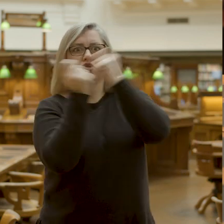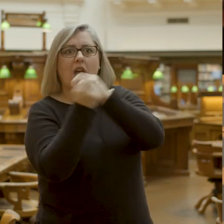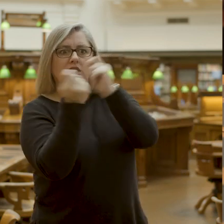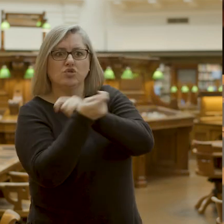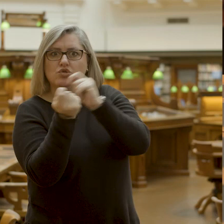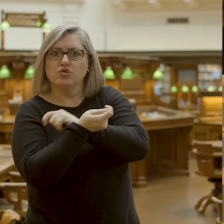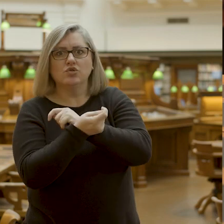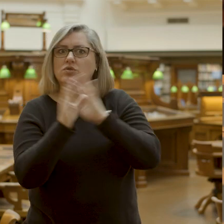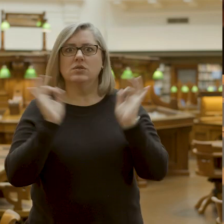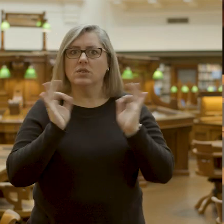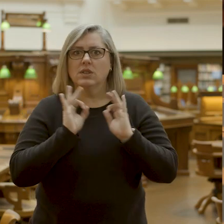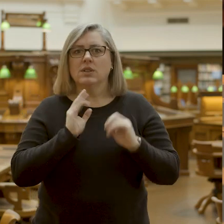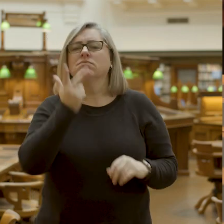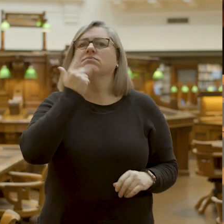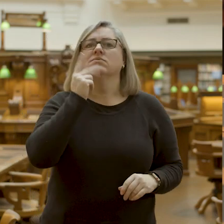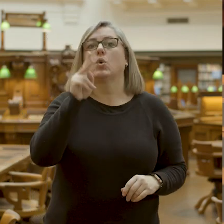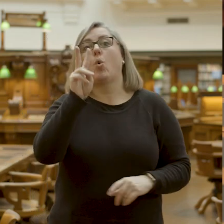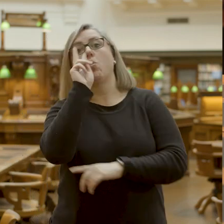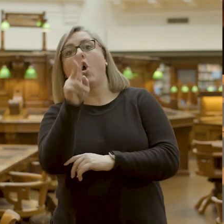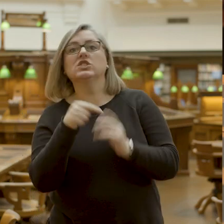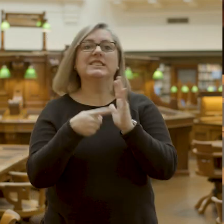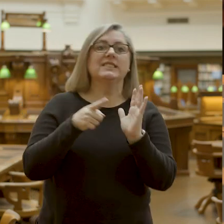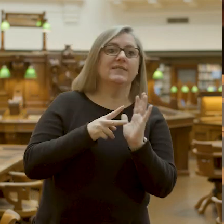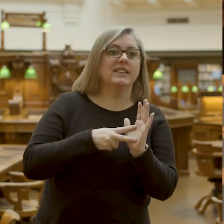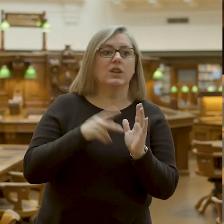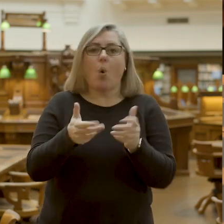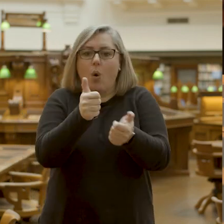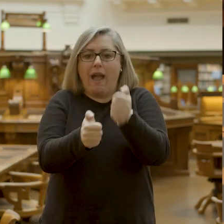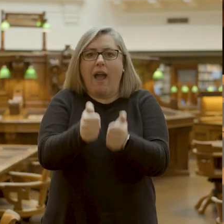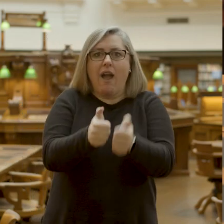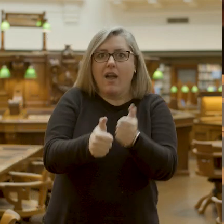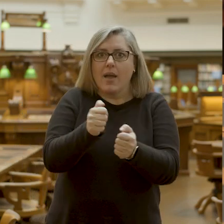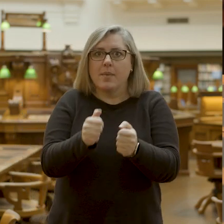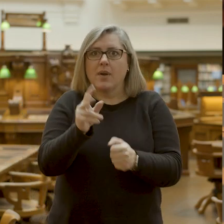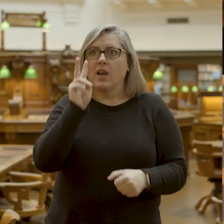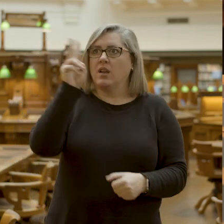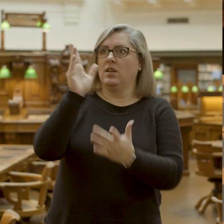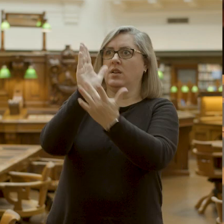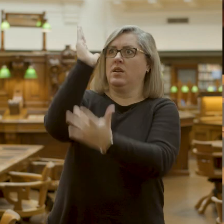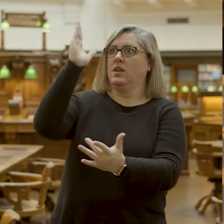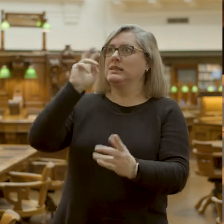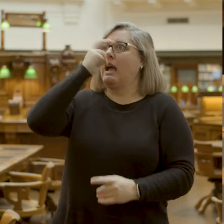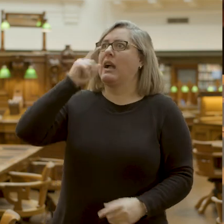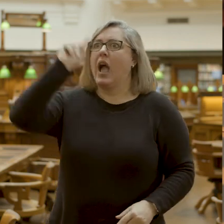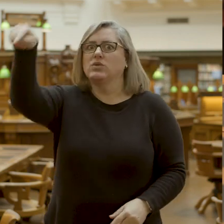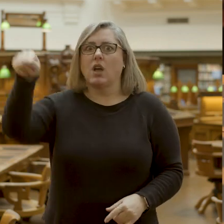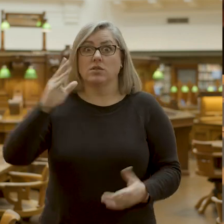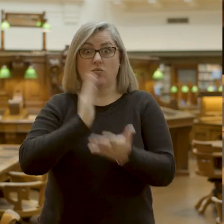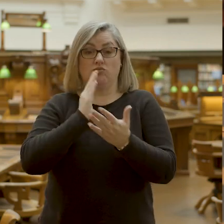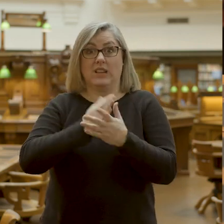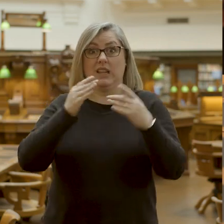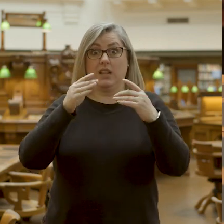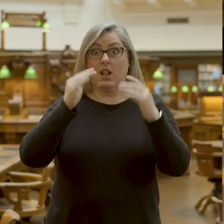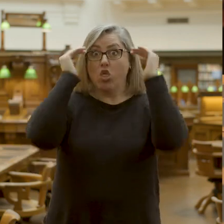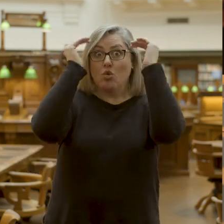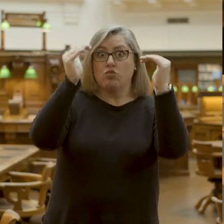surroundings. If you've ever been like watching TV, or maybe you're gaming, and you suddenly look outside, and it's dark. So, the entire room has